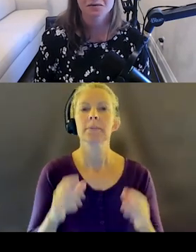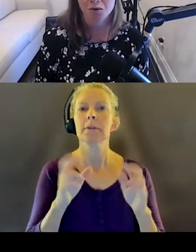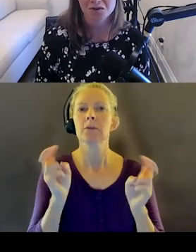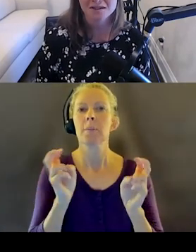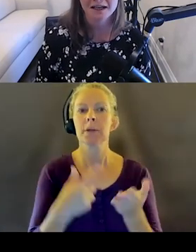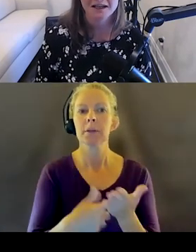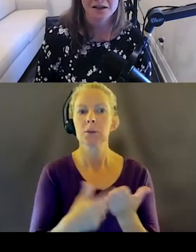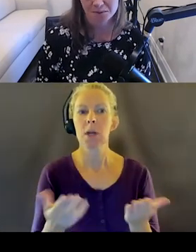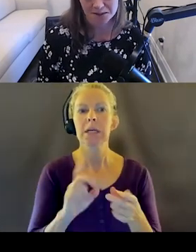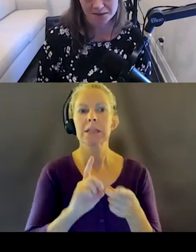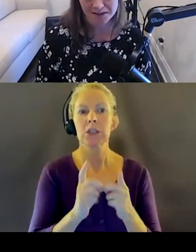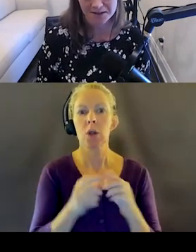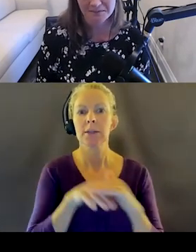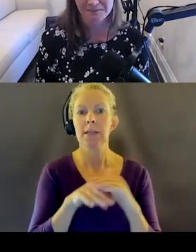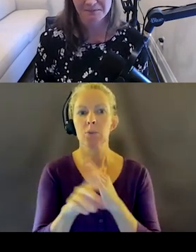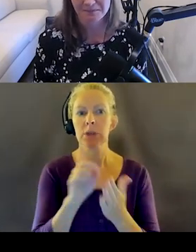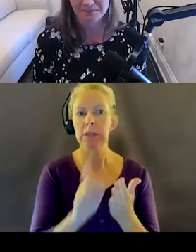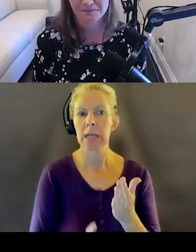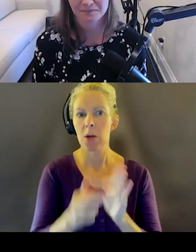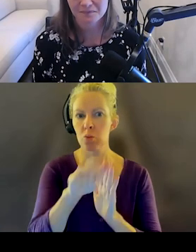design roles and responsibilities.